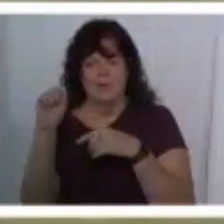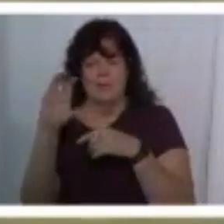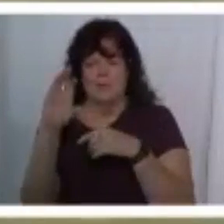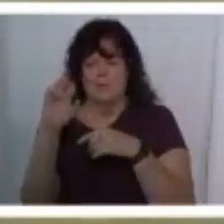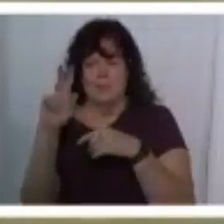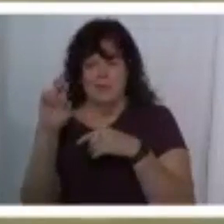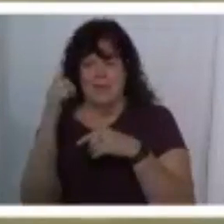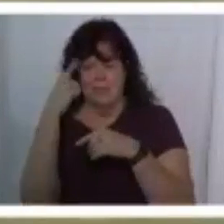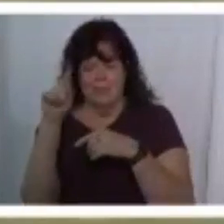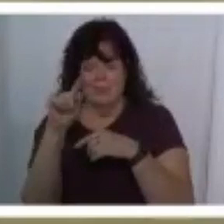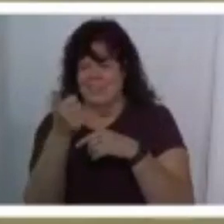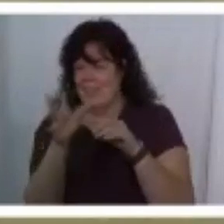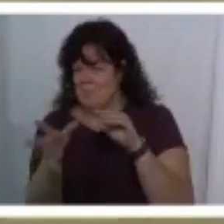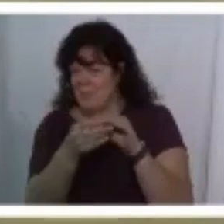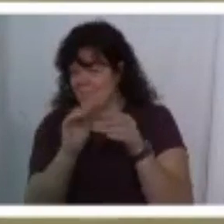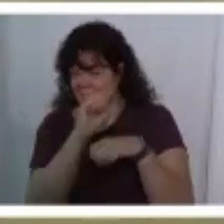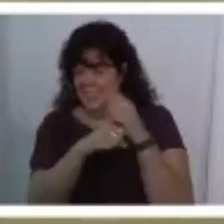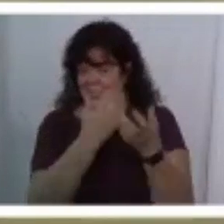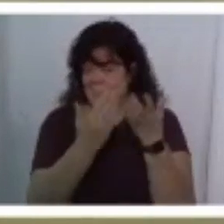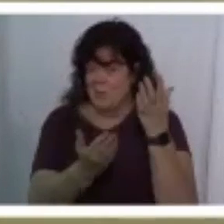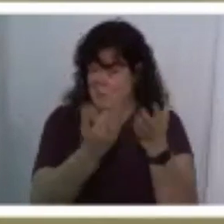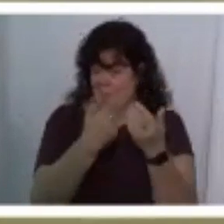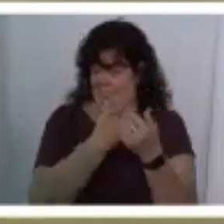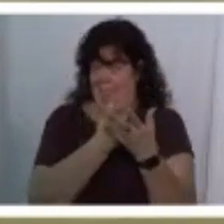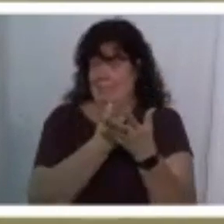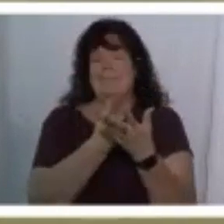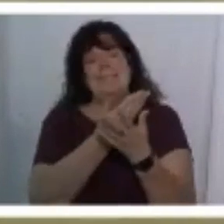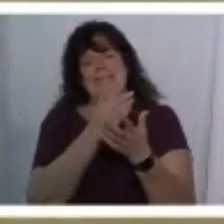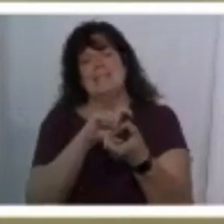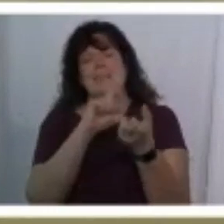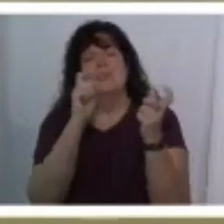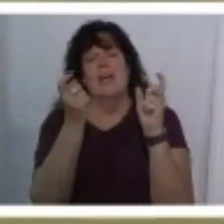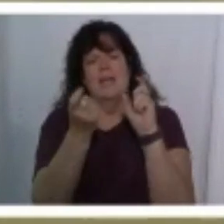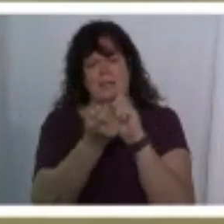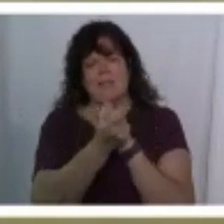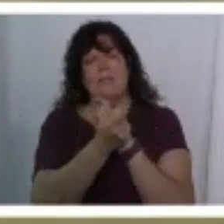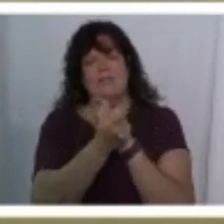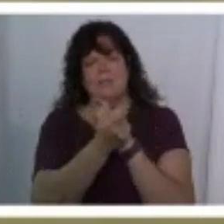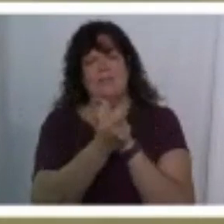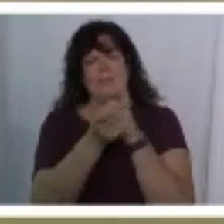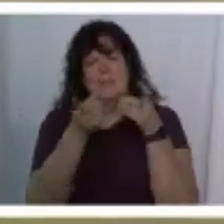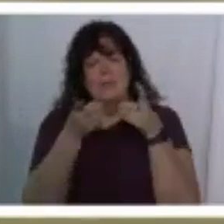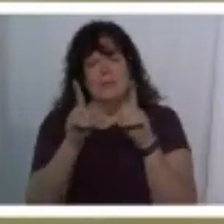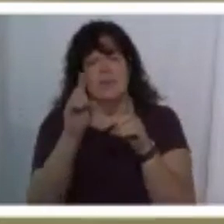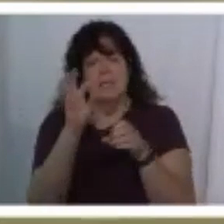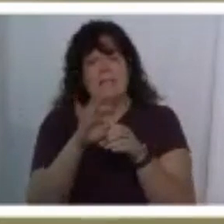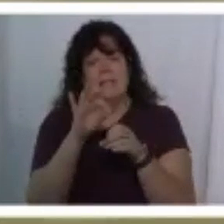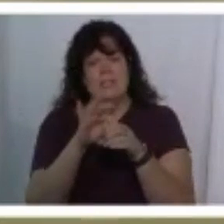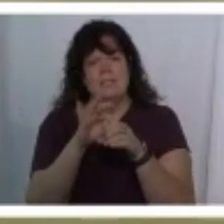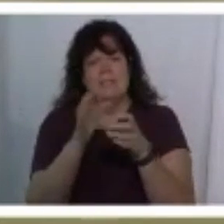don't know um so things change um during this election cycle